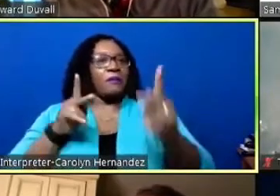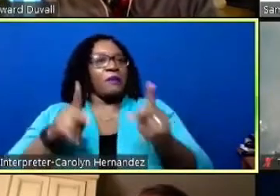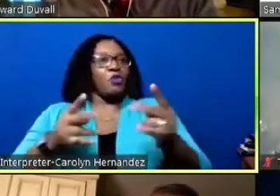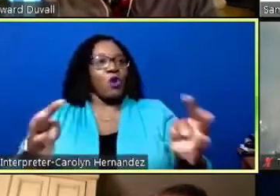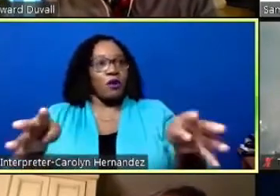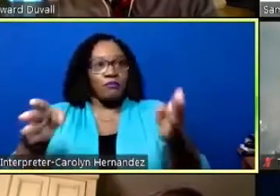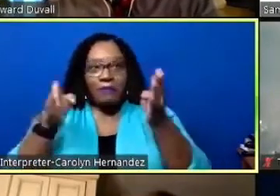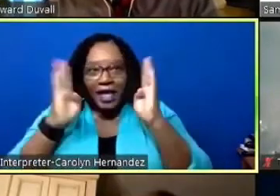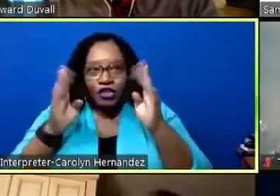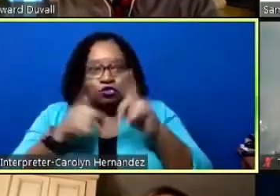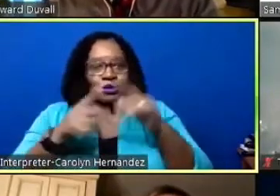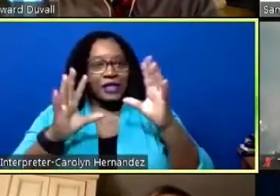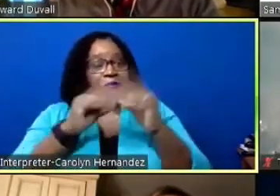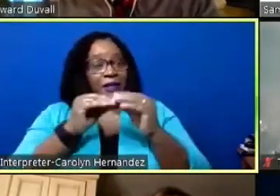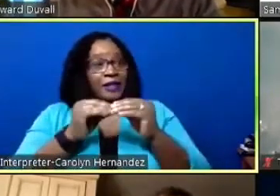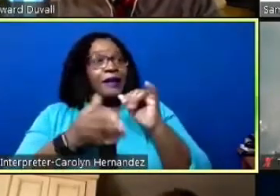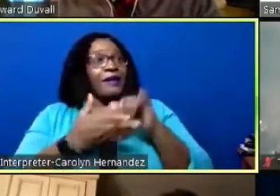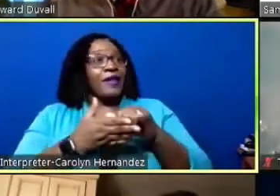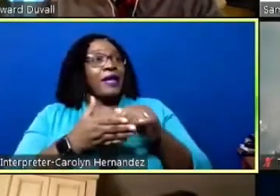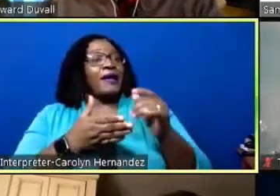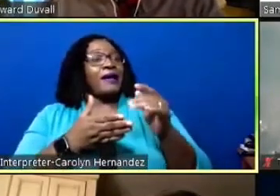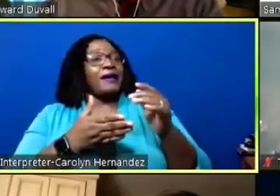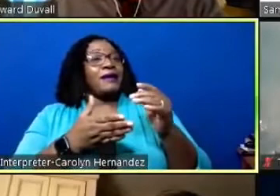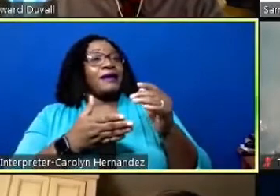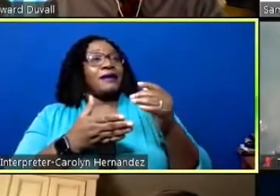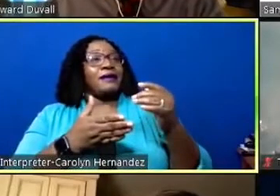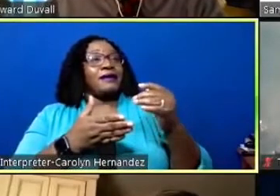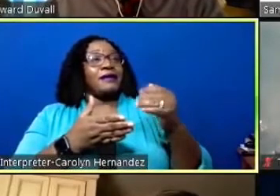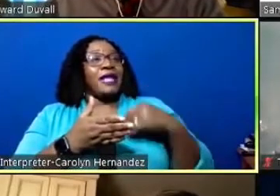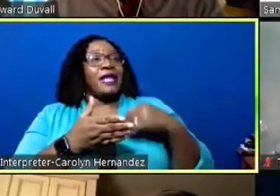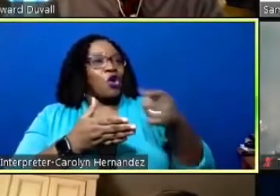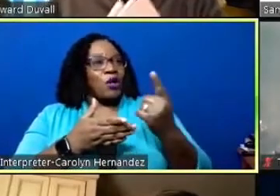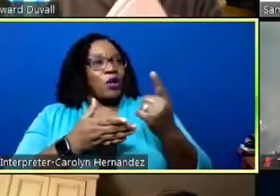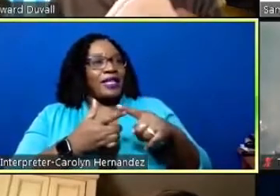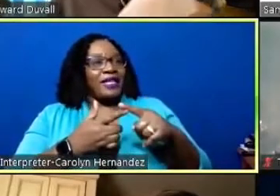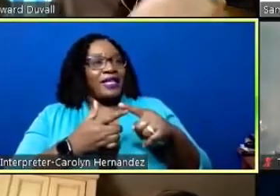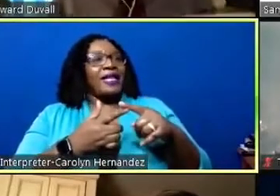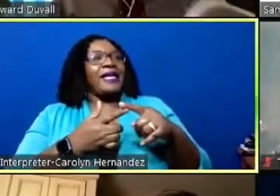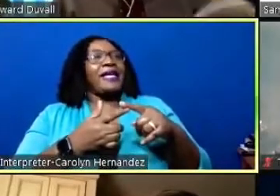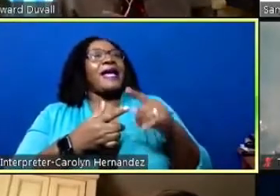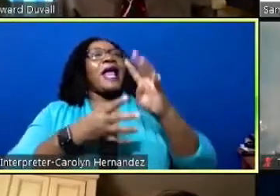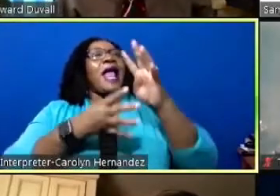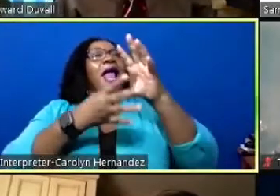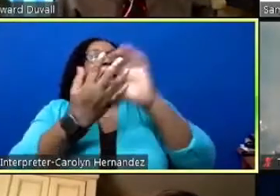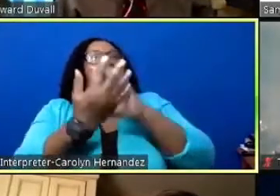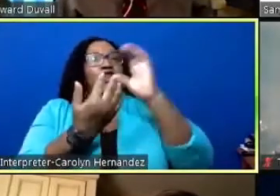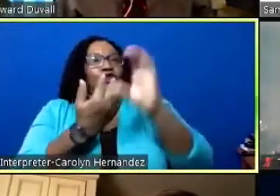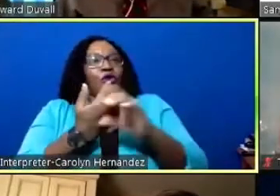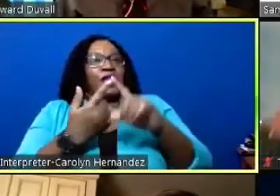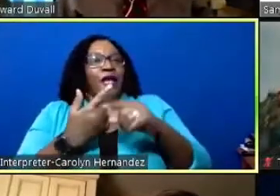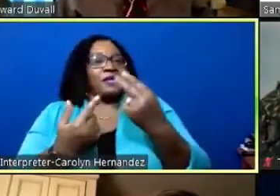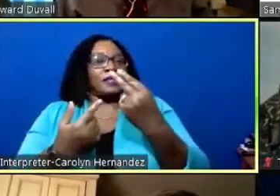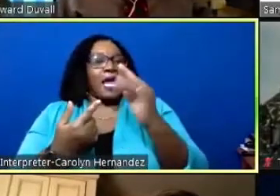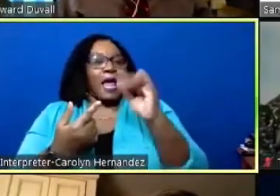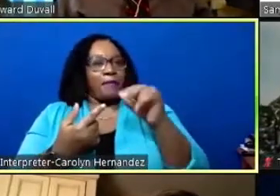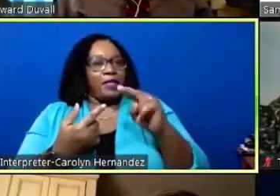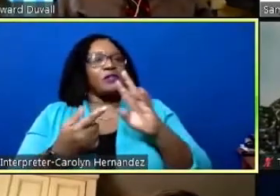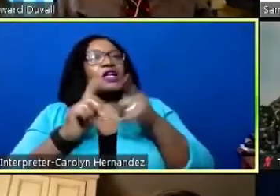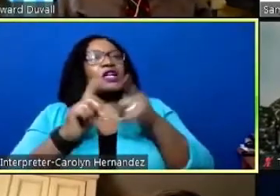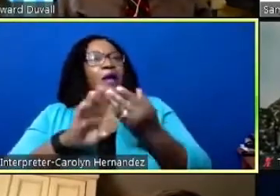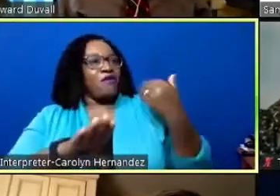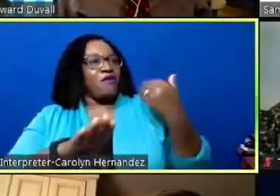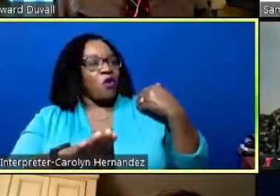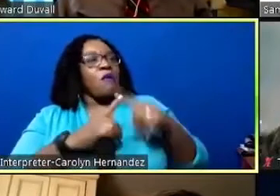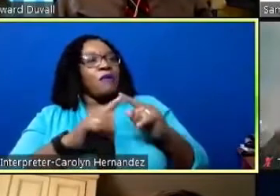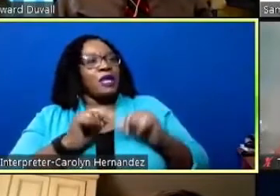attention uh that there there's an ex not only the extended calendar that ms hampton referenced earlier but there'll be